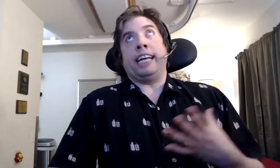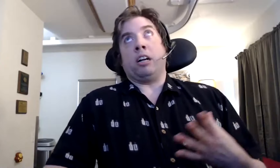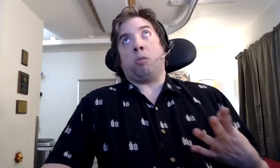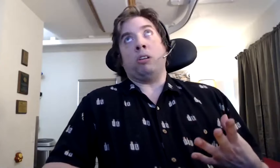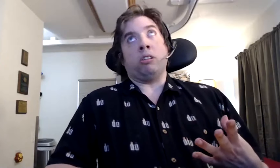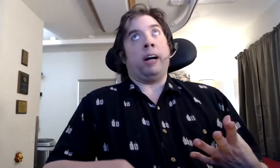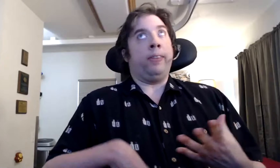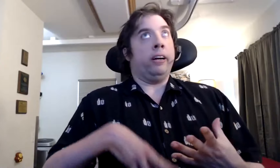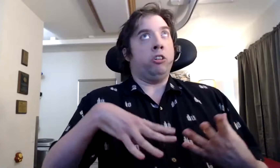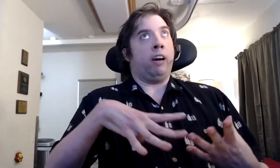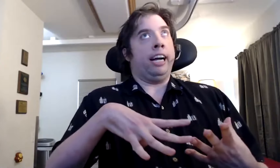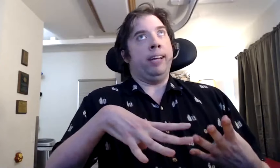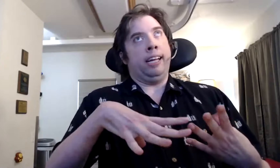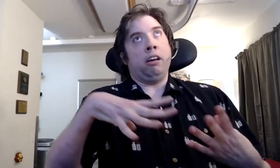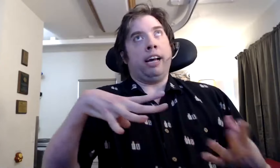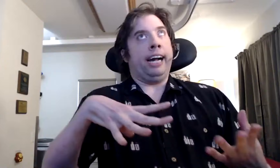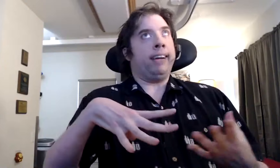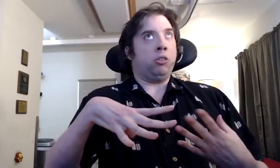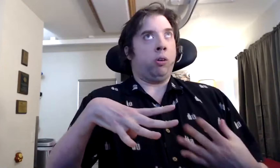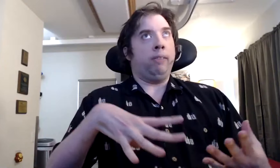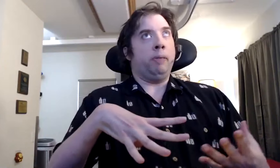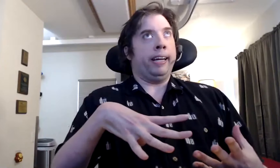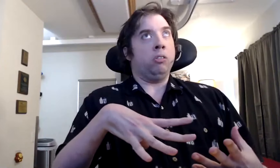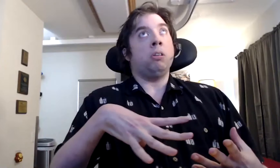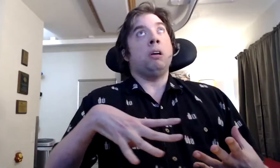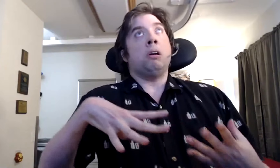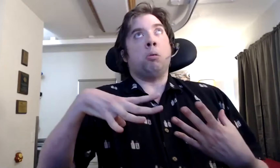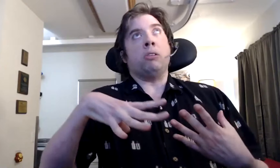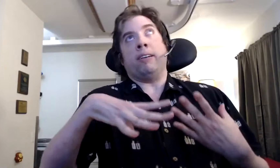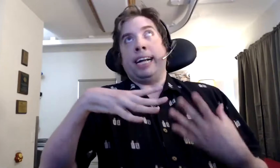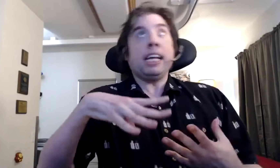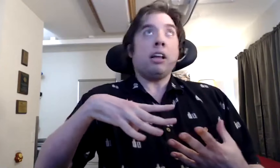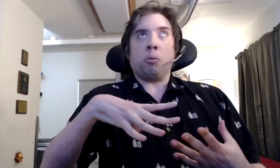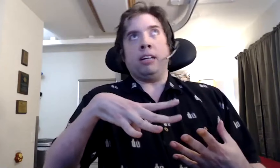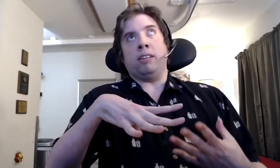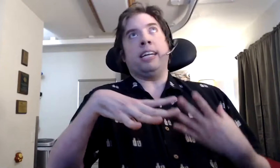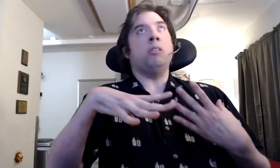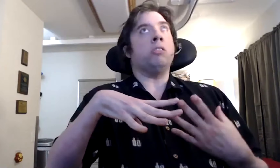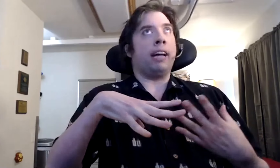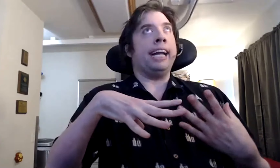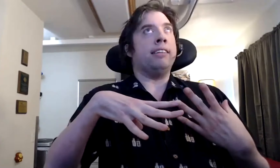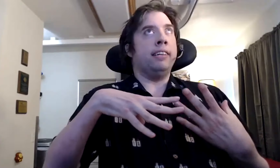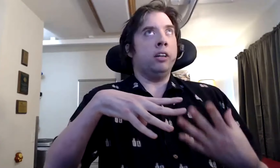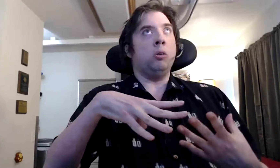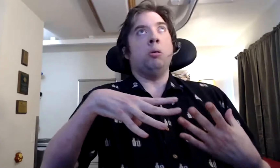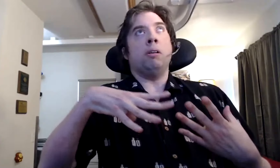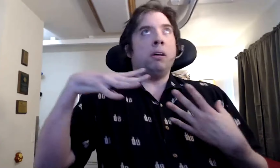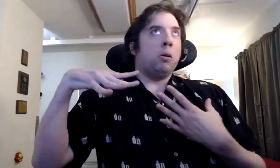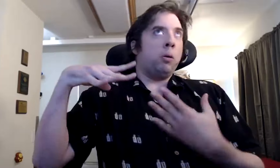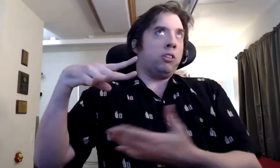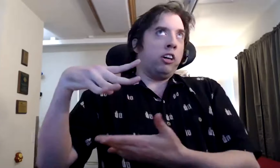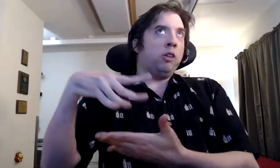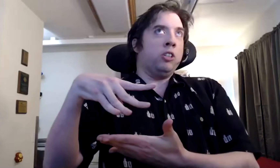getting your voices out there to try to be advocates for everybody else. Was there any other reason that you decided to do